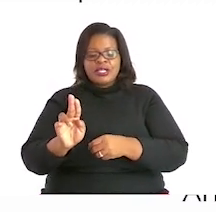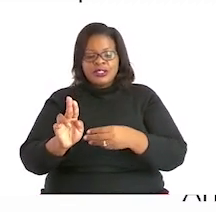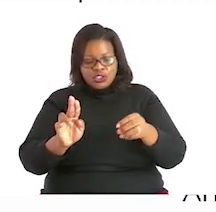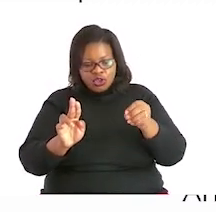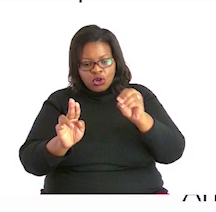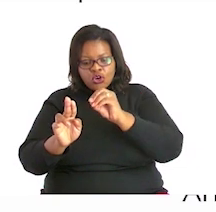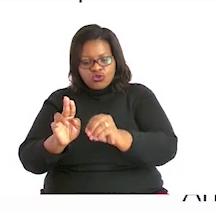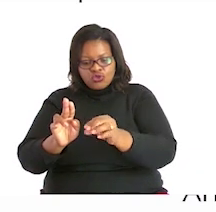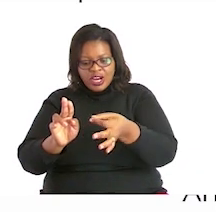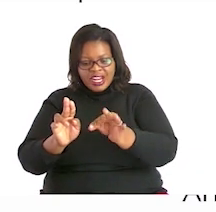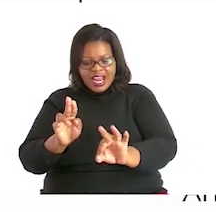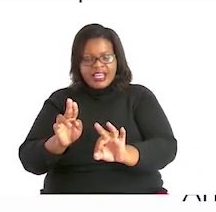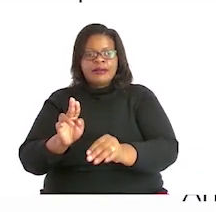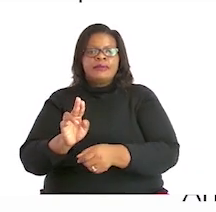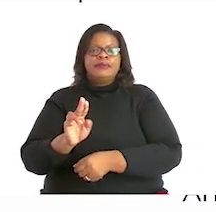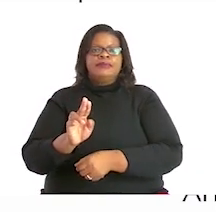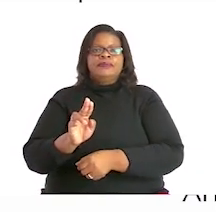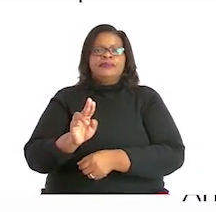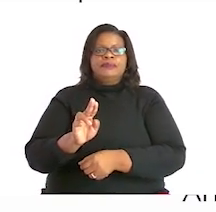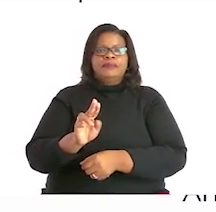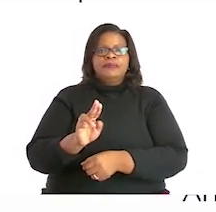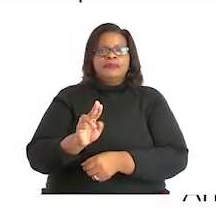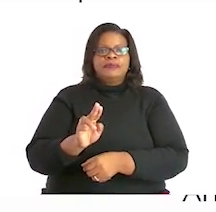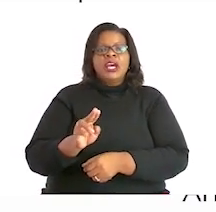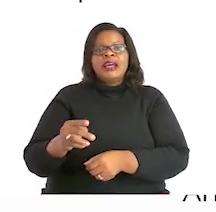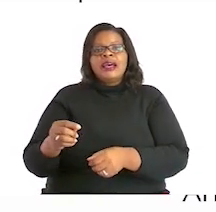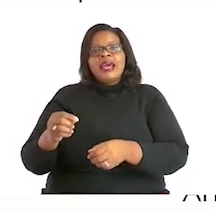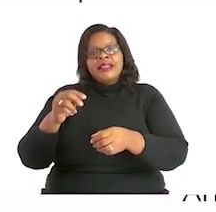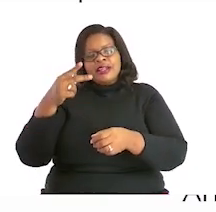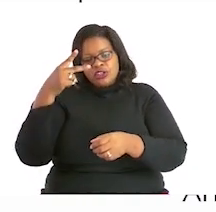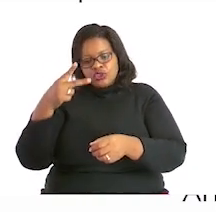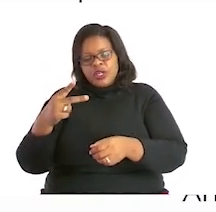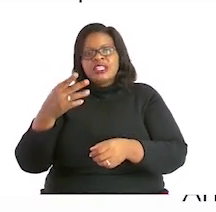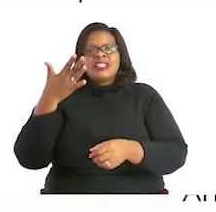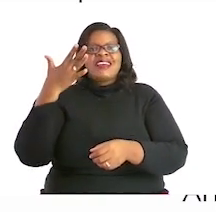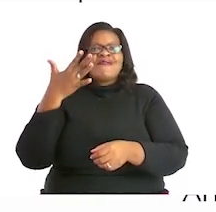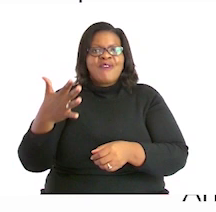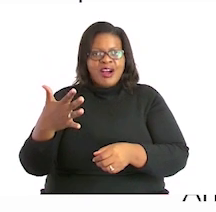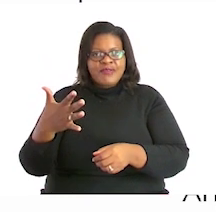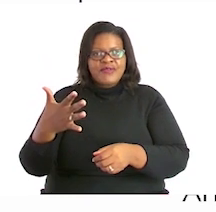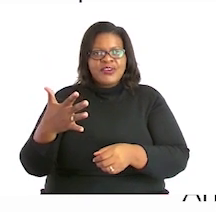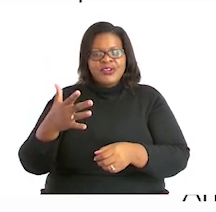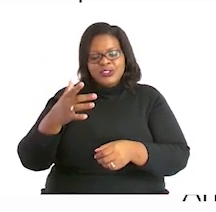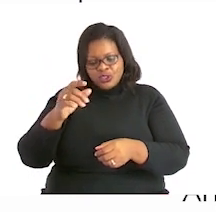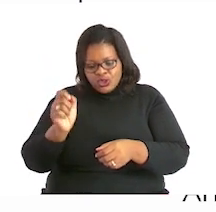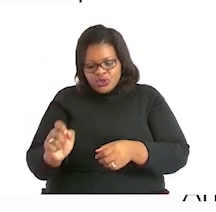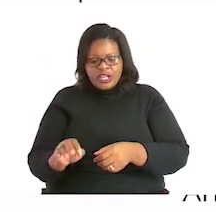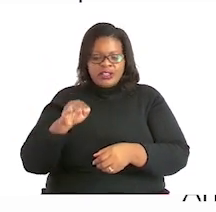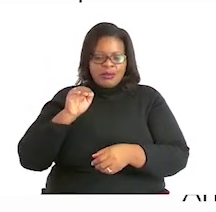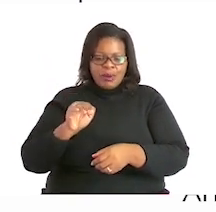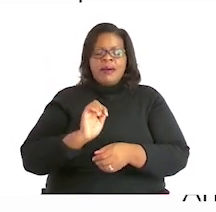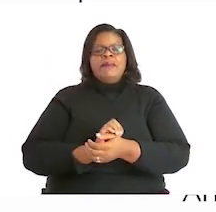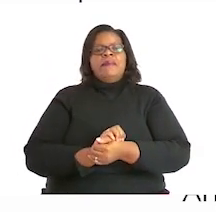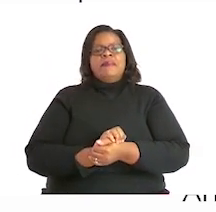I write it down. And twenty-five. So, three thousand, nine hundred and twenty